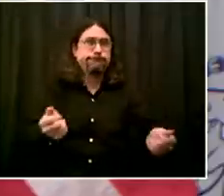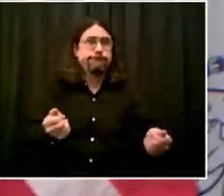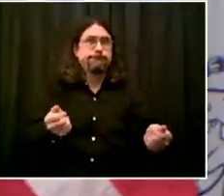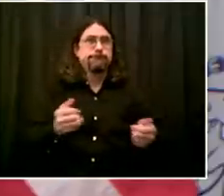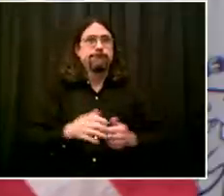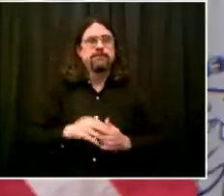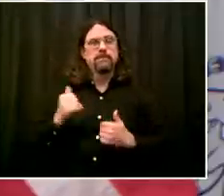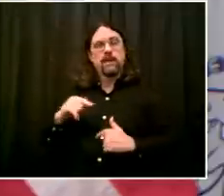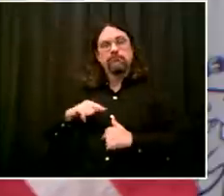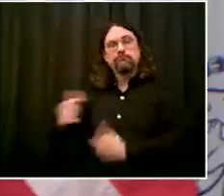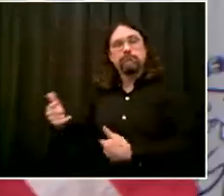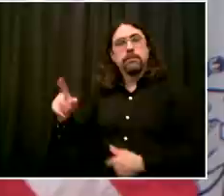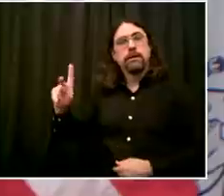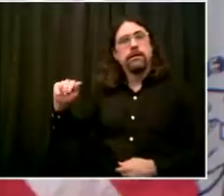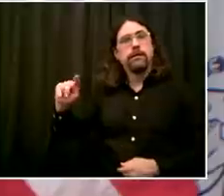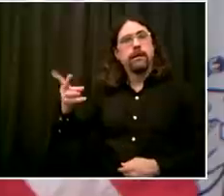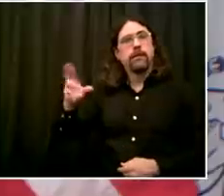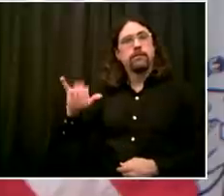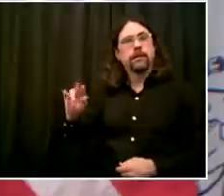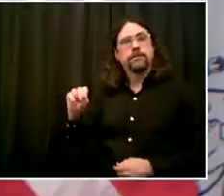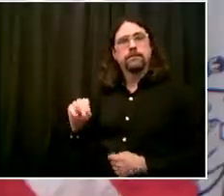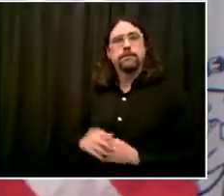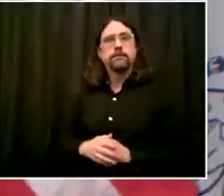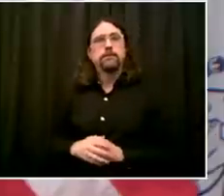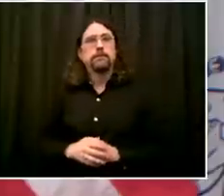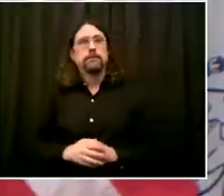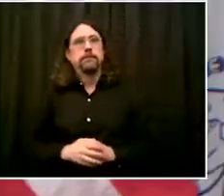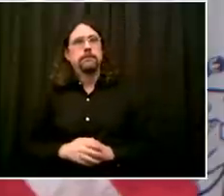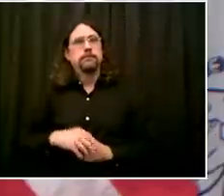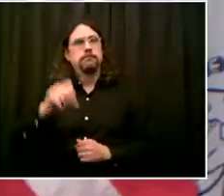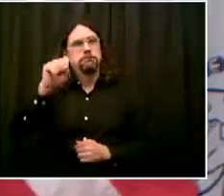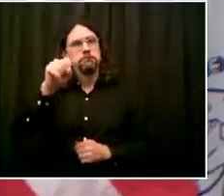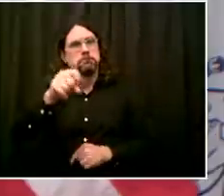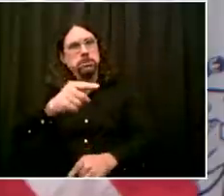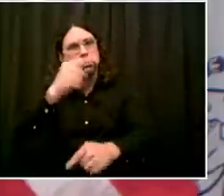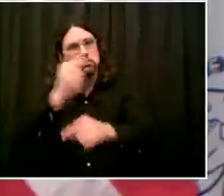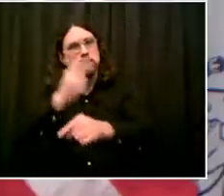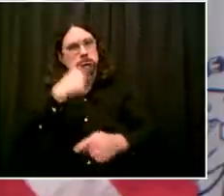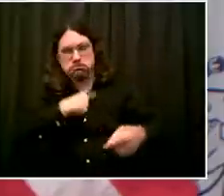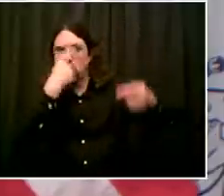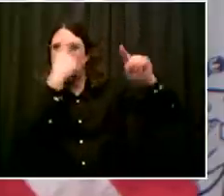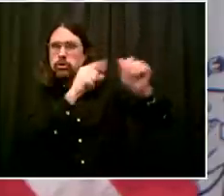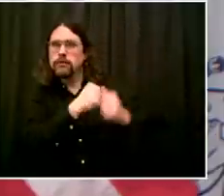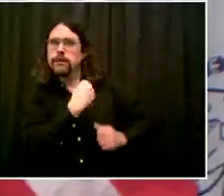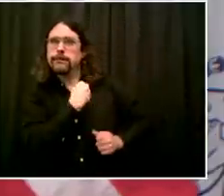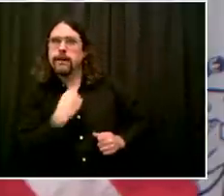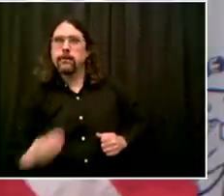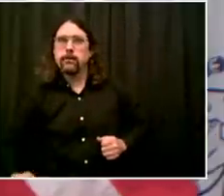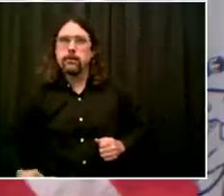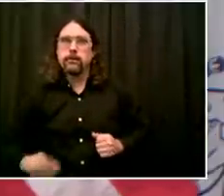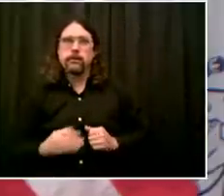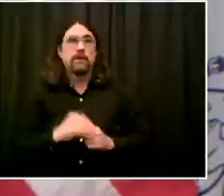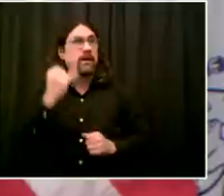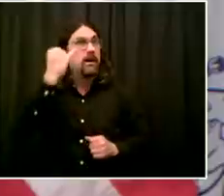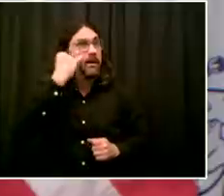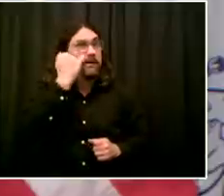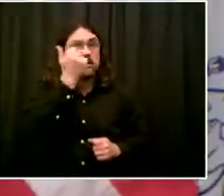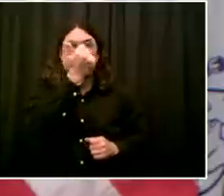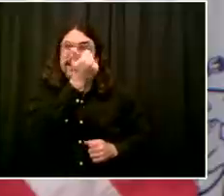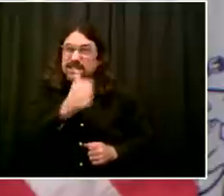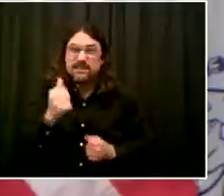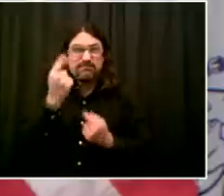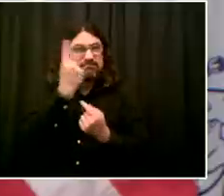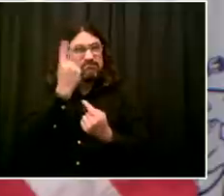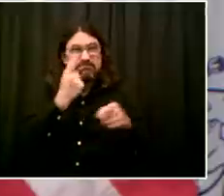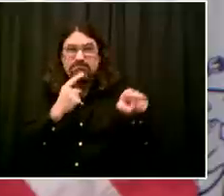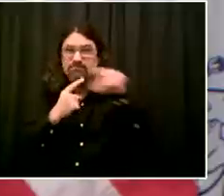we do believe that 311 has gotten significantly better, like seconds, wait time, not minutes, wait time. And that is really a tribute